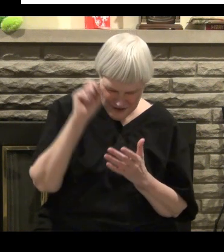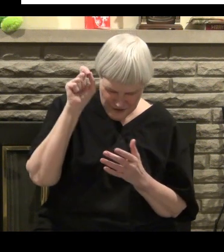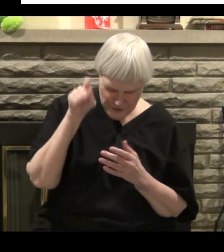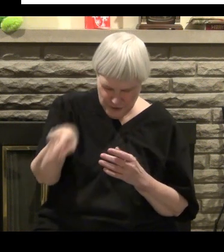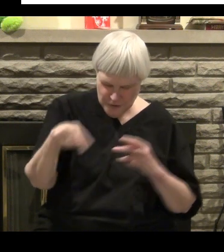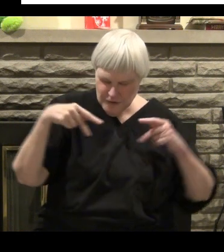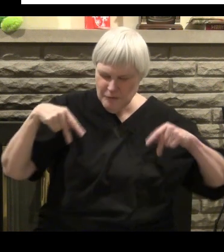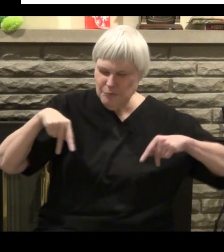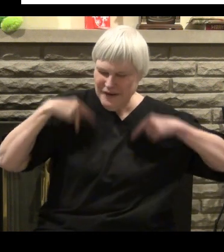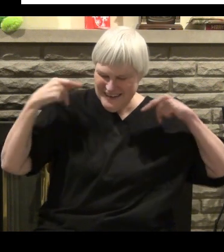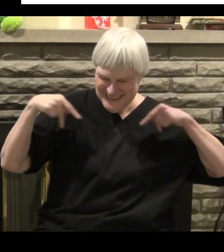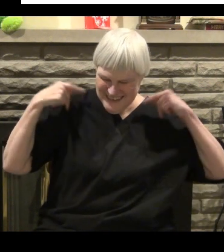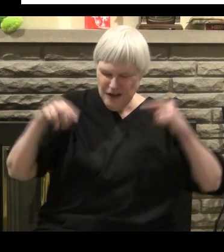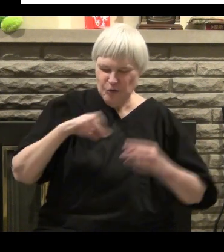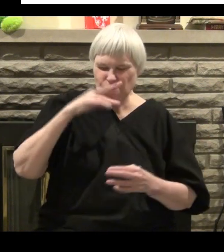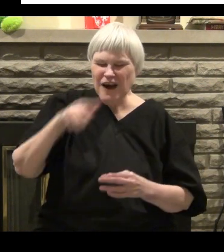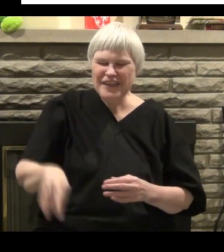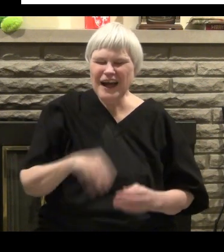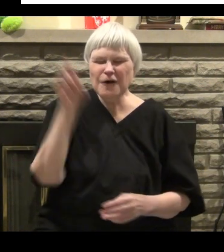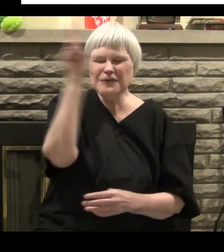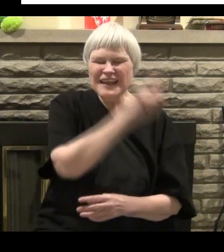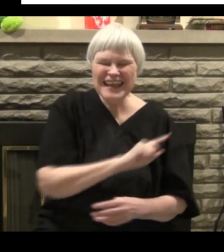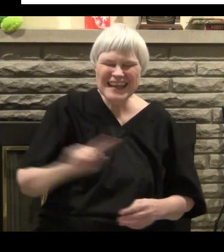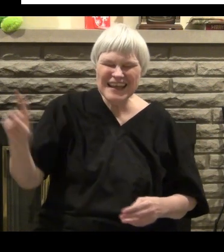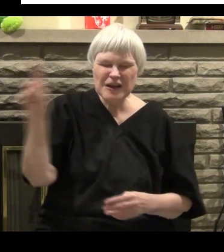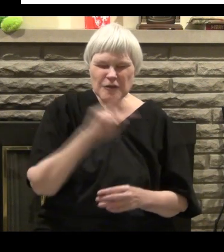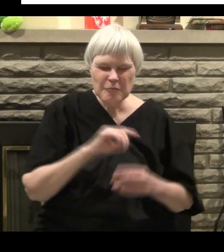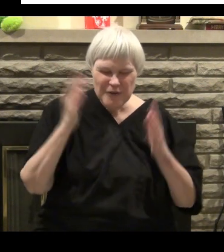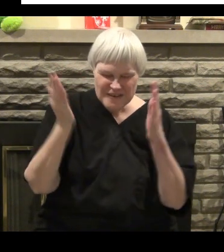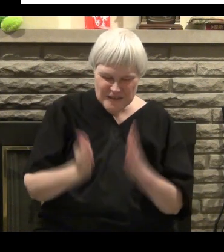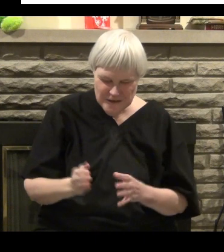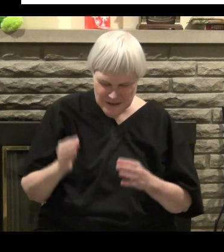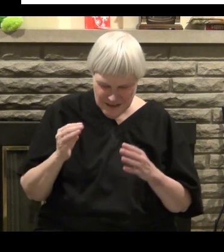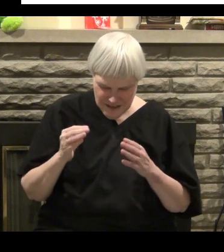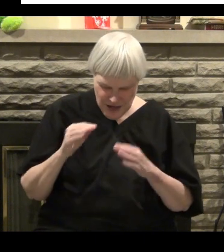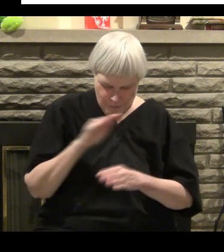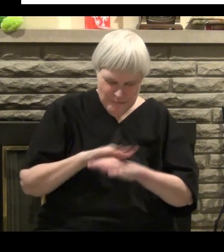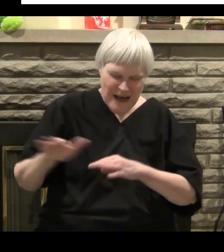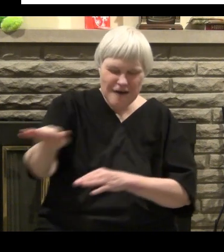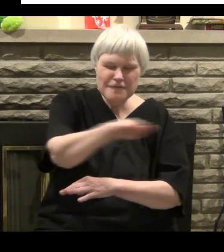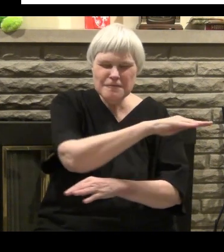Not according to the ones you claim you're being the only representative here on the face of this earth.